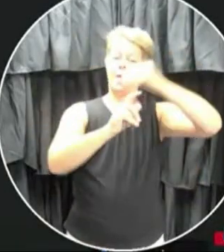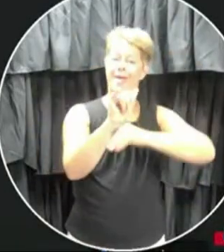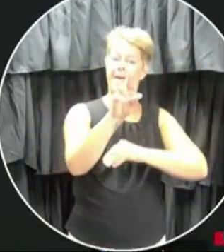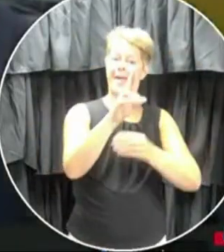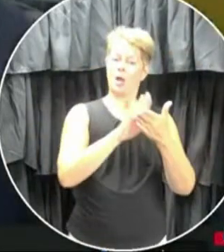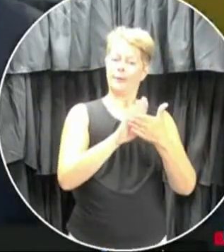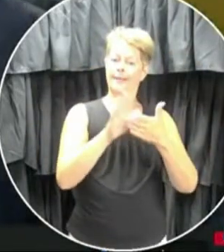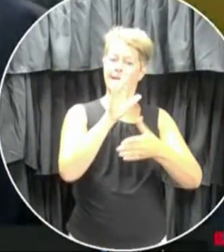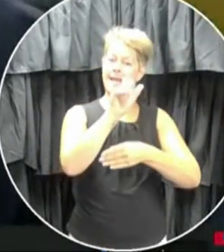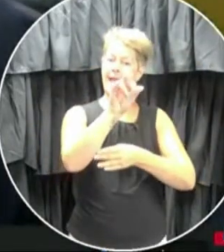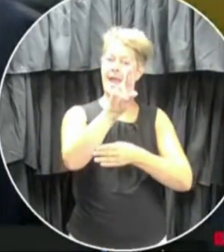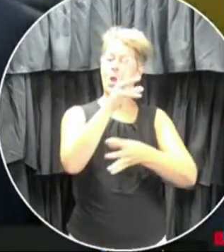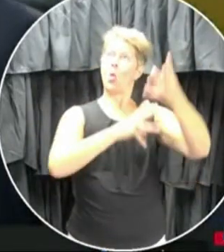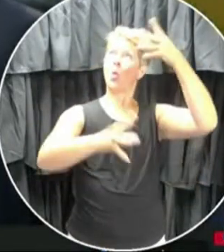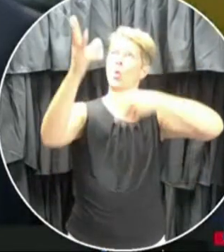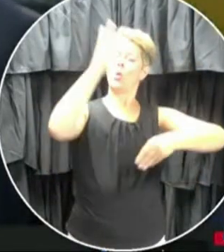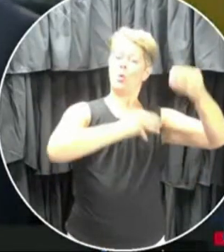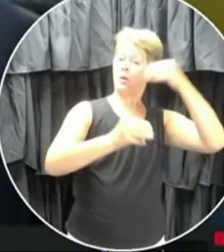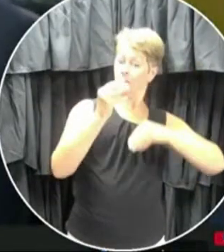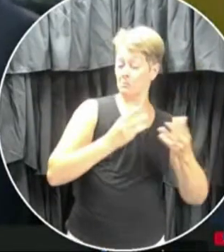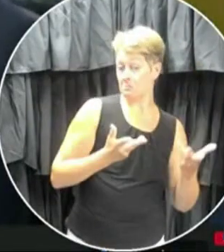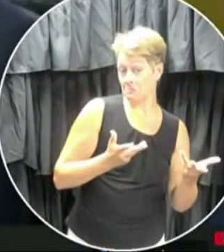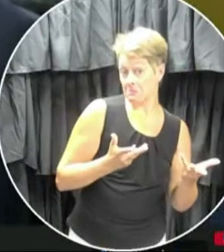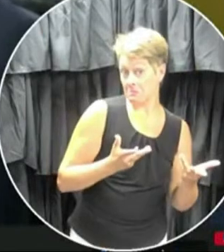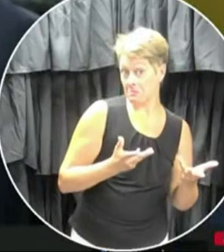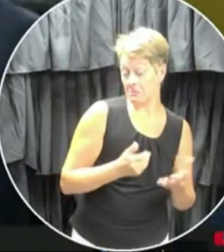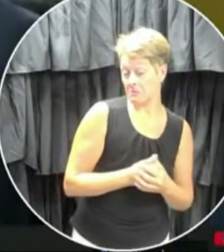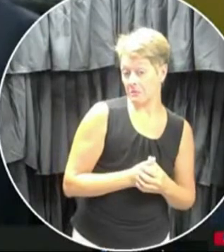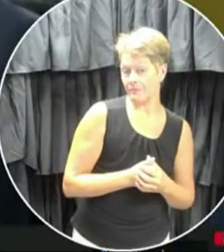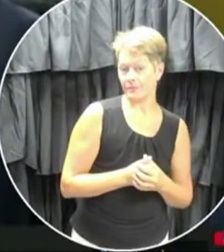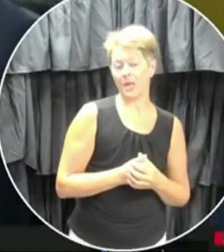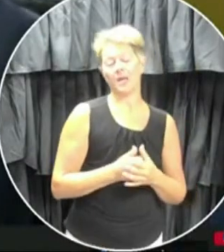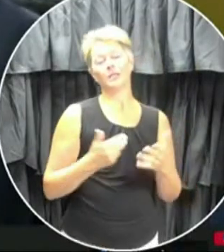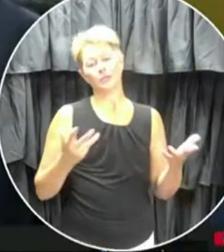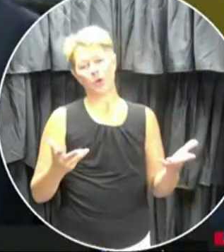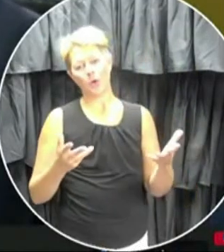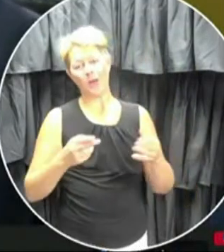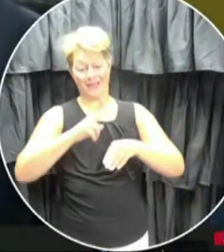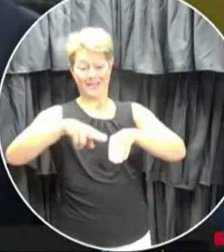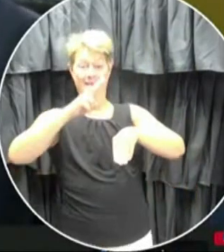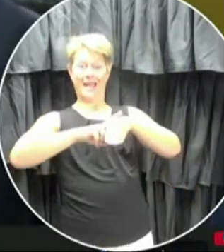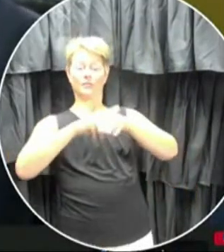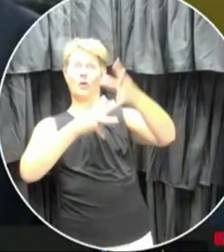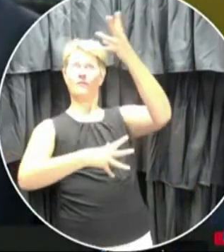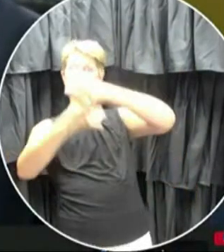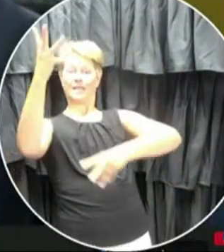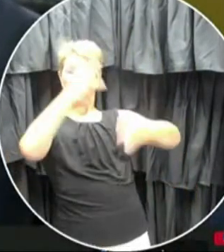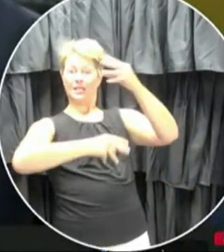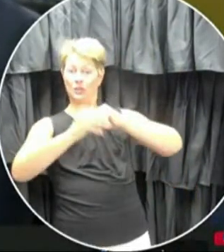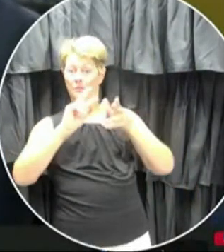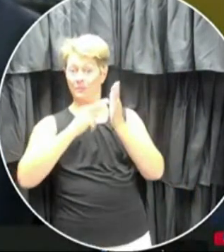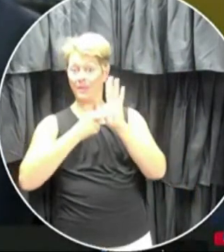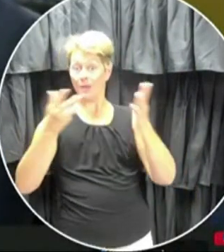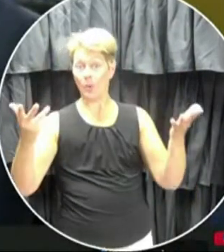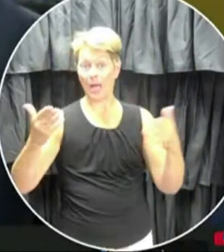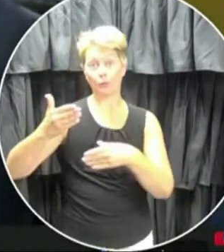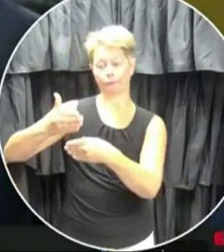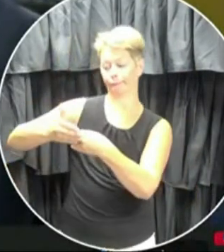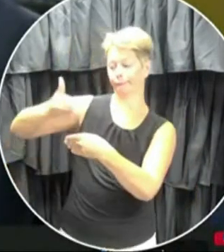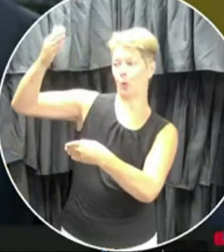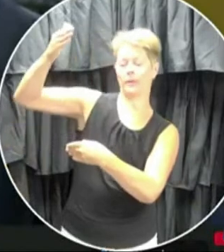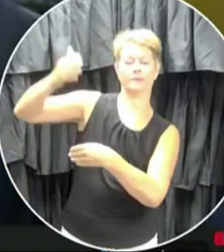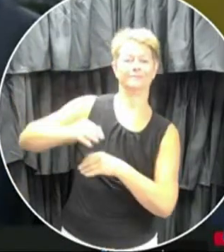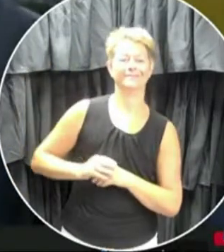Okay, in brief, know, it's the natural ventilation policy is very simply opening